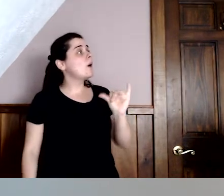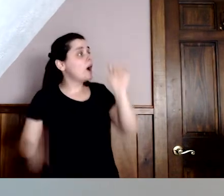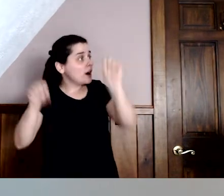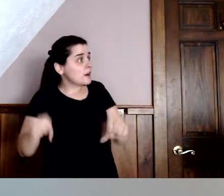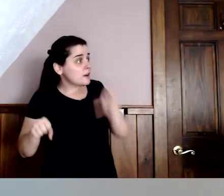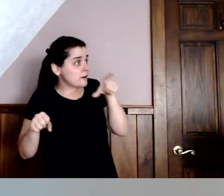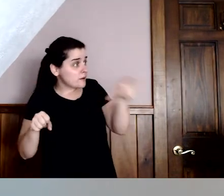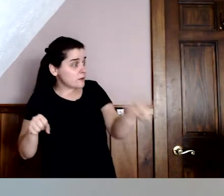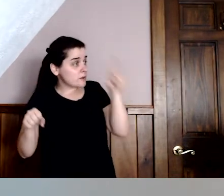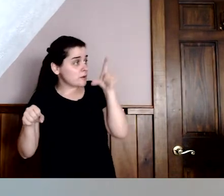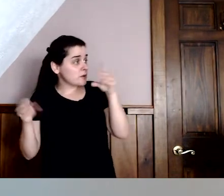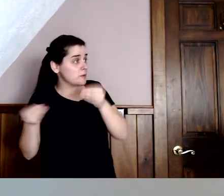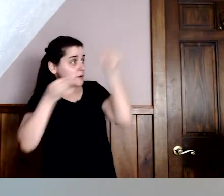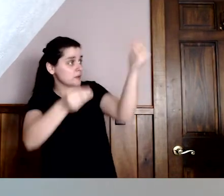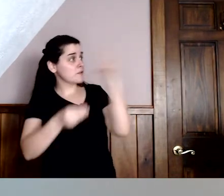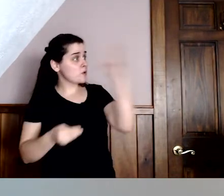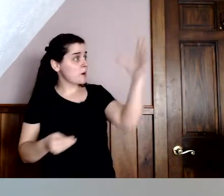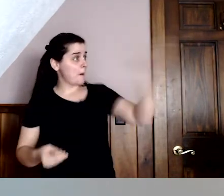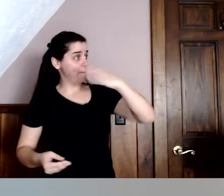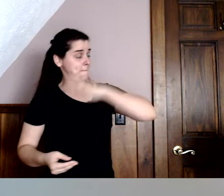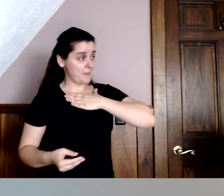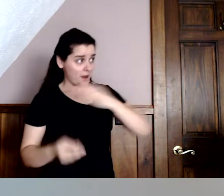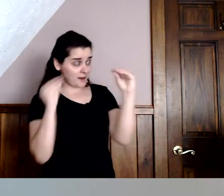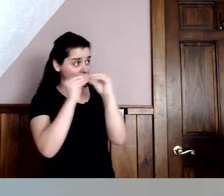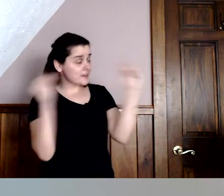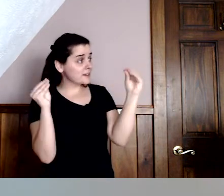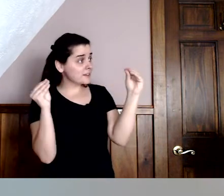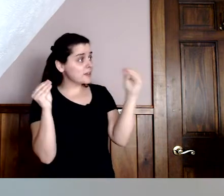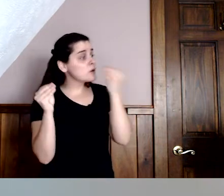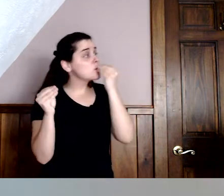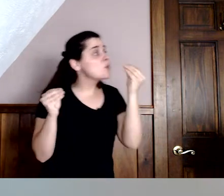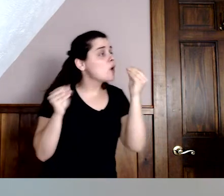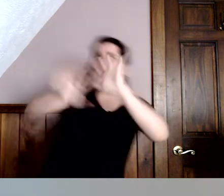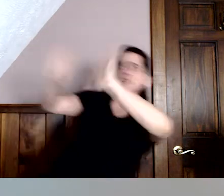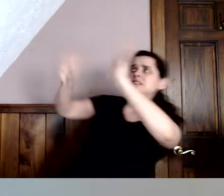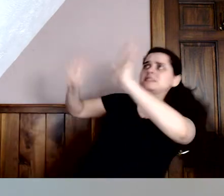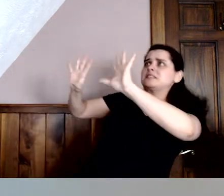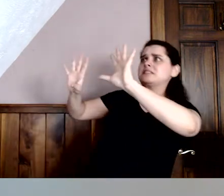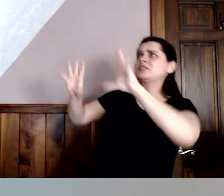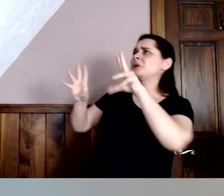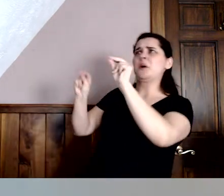said Little Bear. Little No, said Hen. It gets all mixed up.